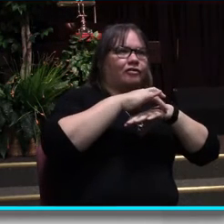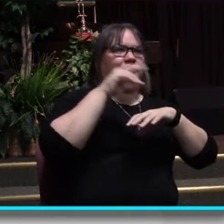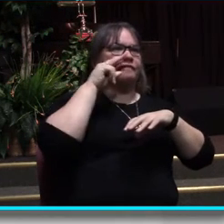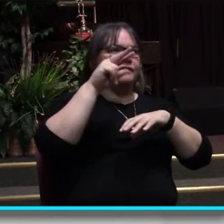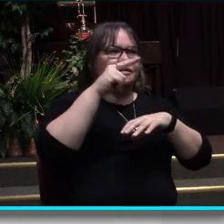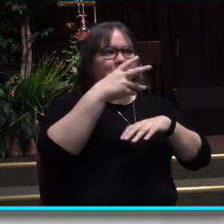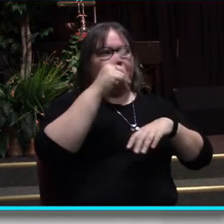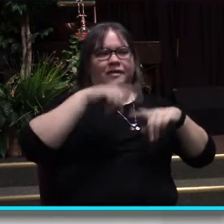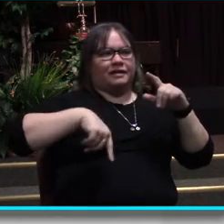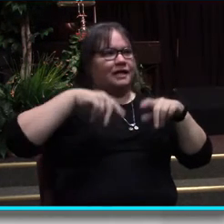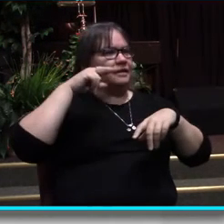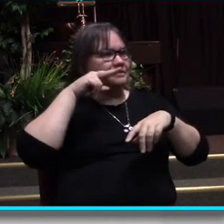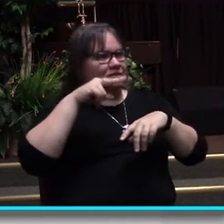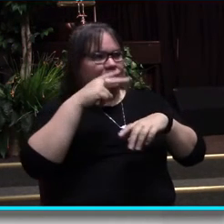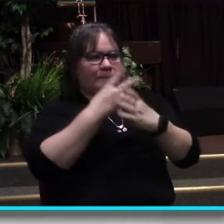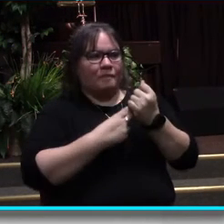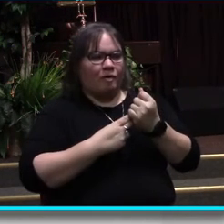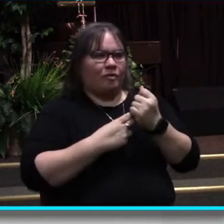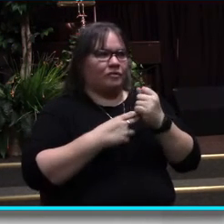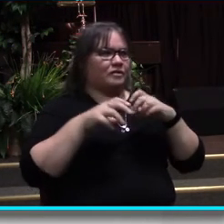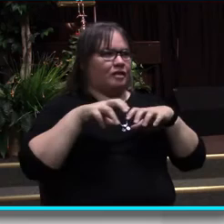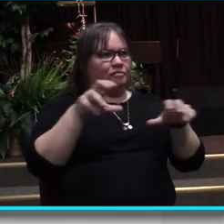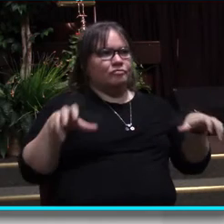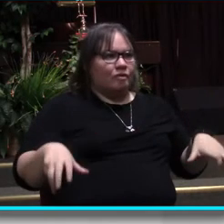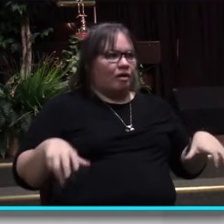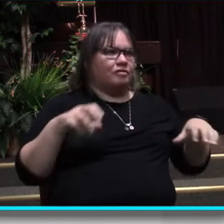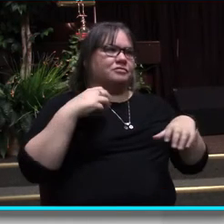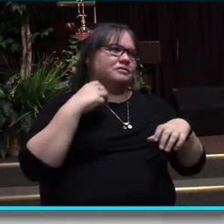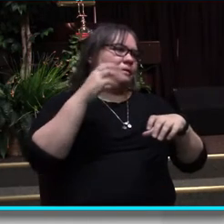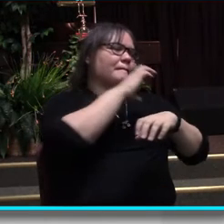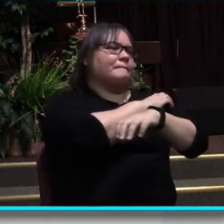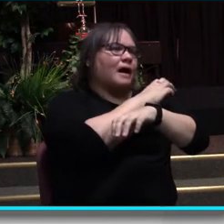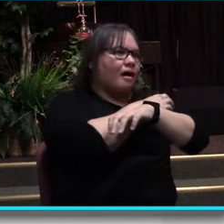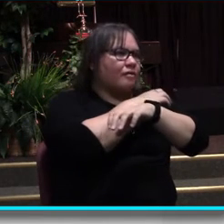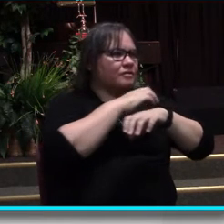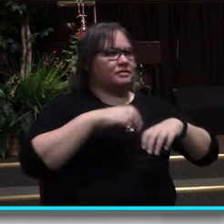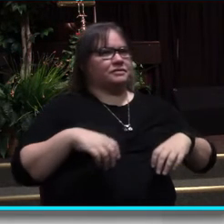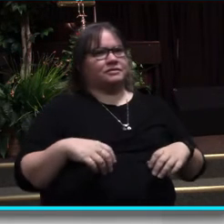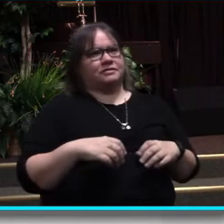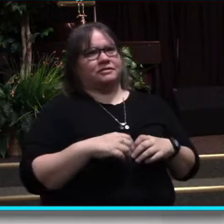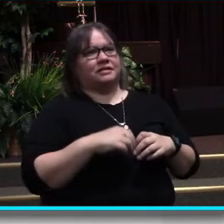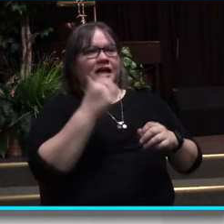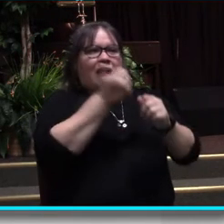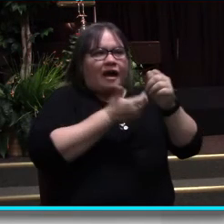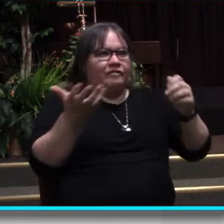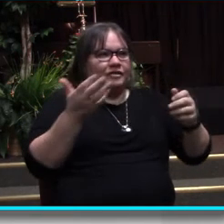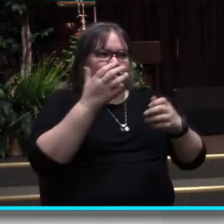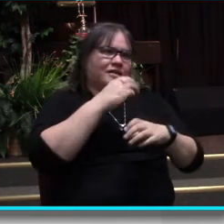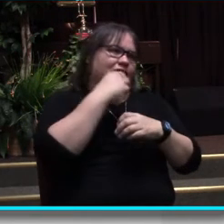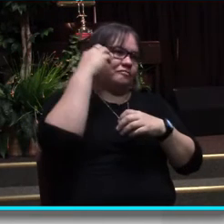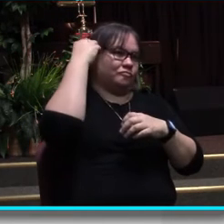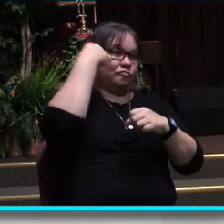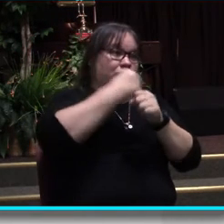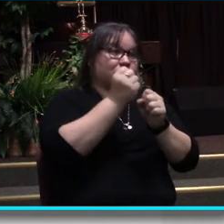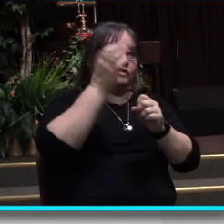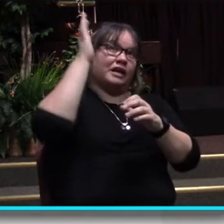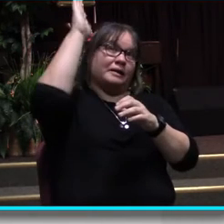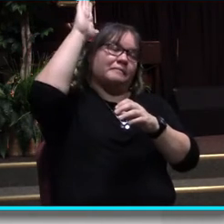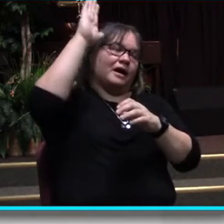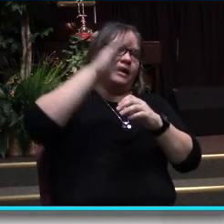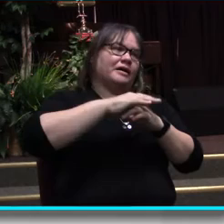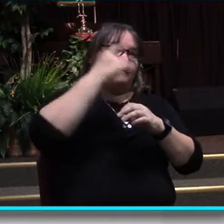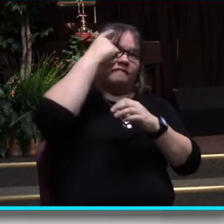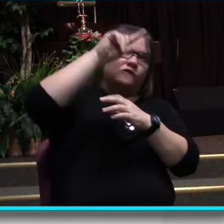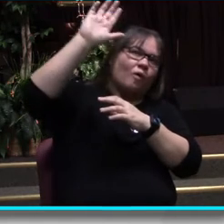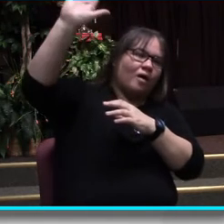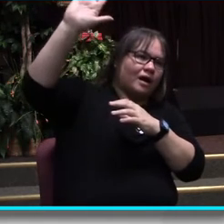and invisible, whether thrones or powers or rulers or authorities, all things were created by him and for